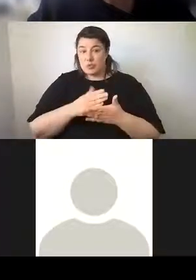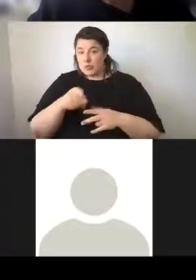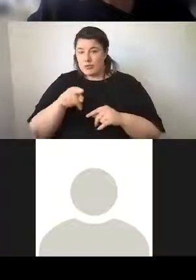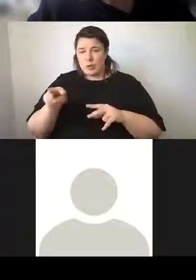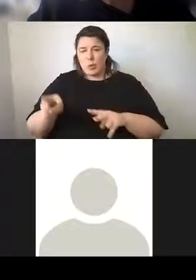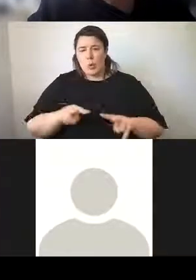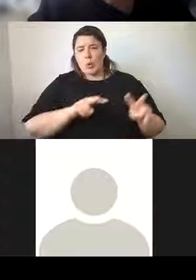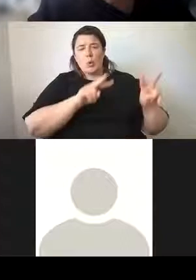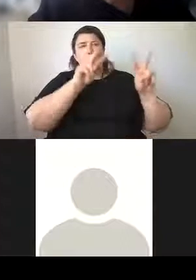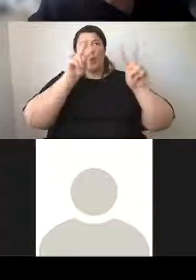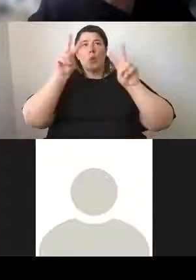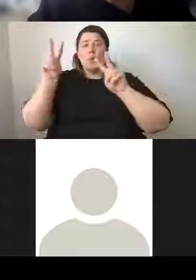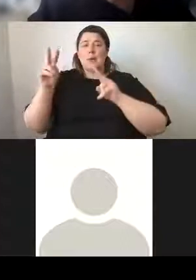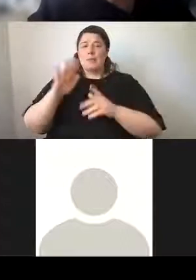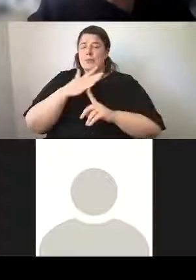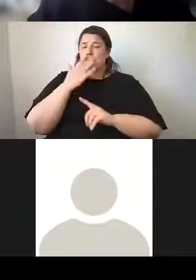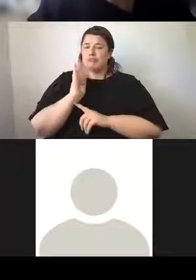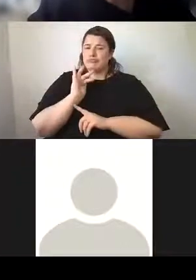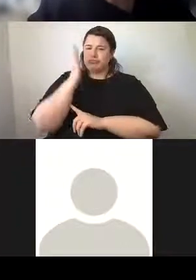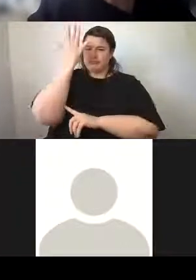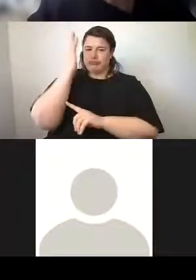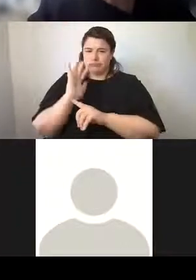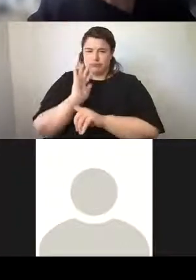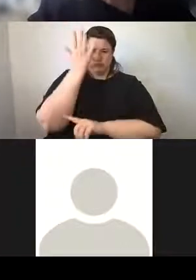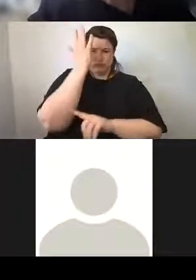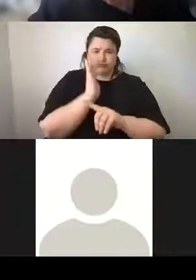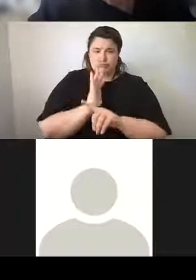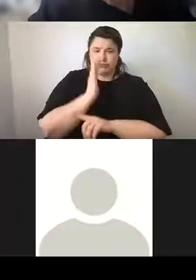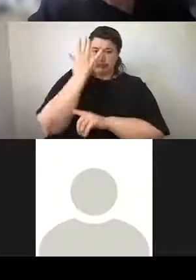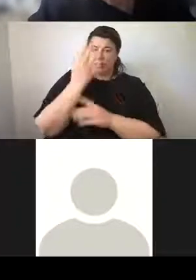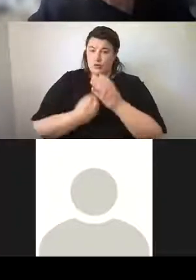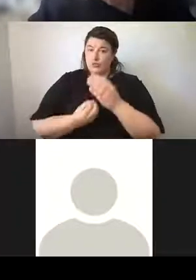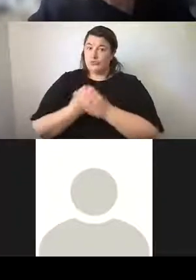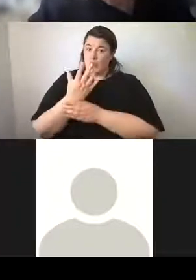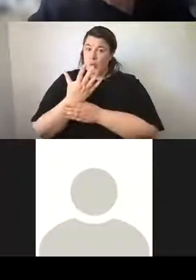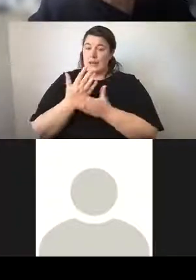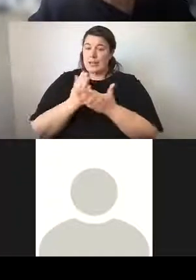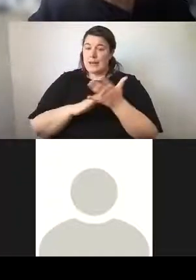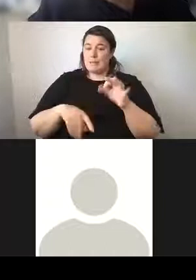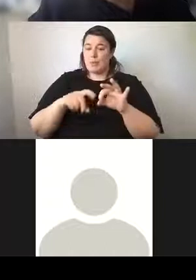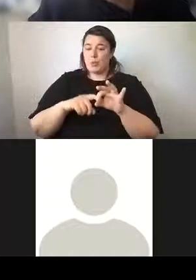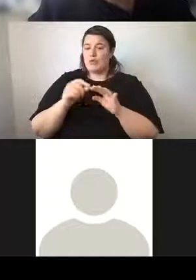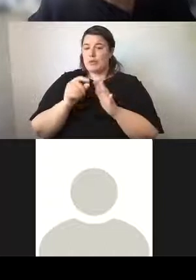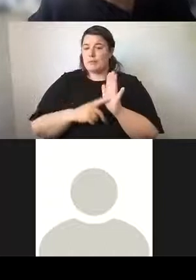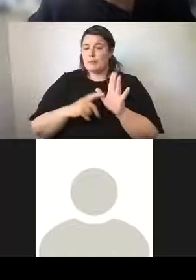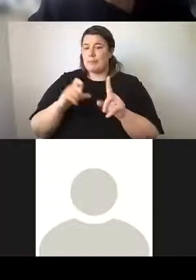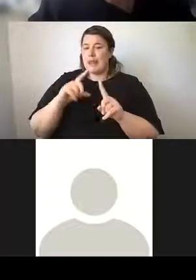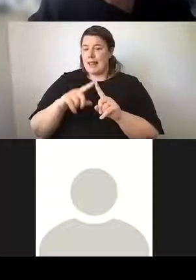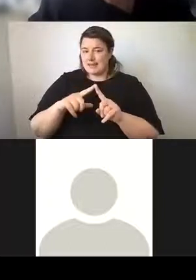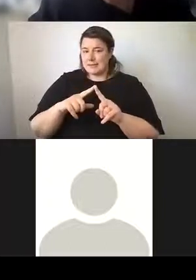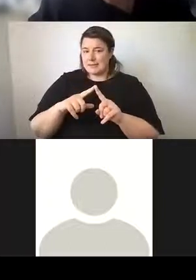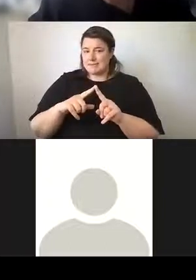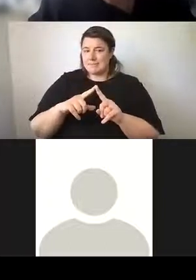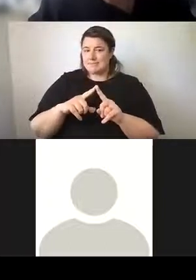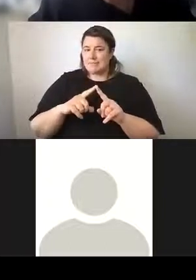huge plane trees that are growing in Macquarie Place. There's a little plaque at one